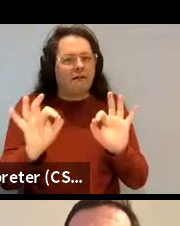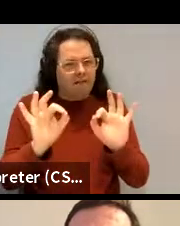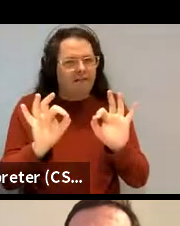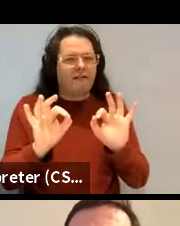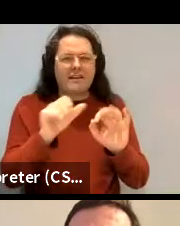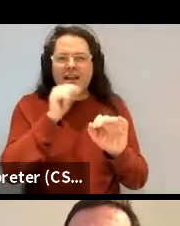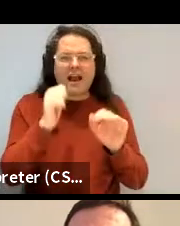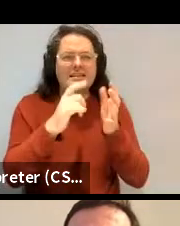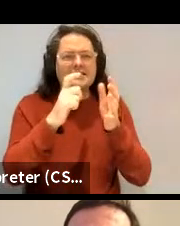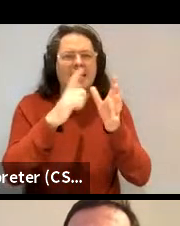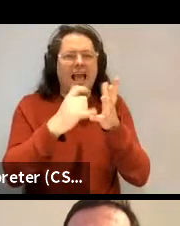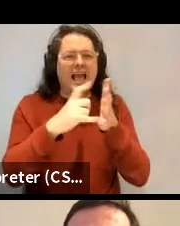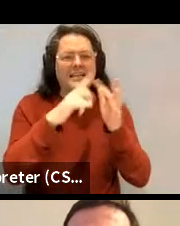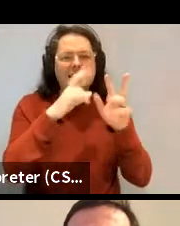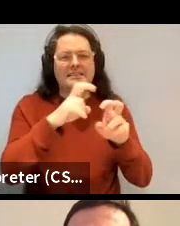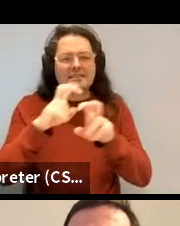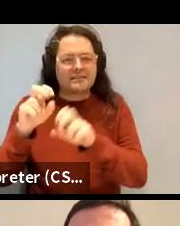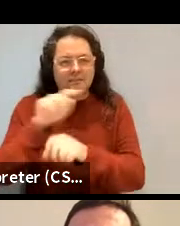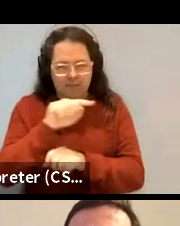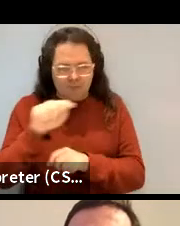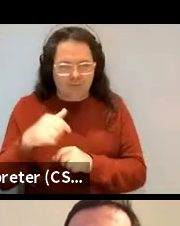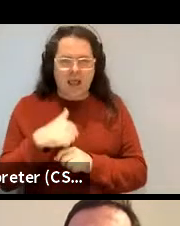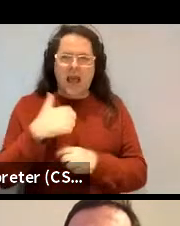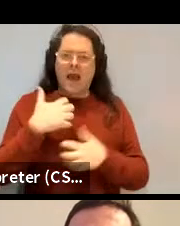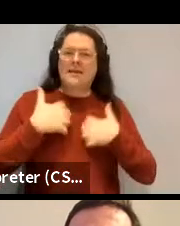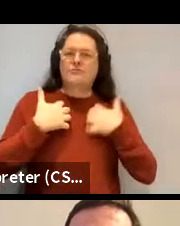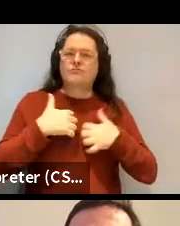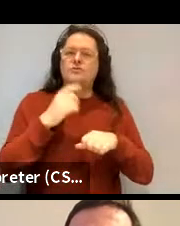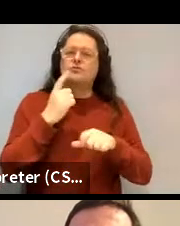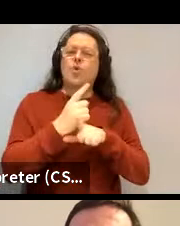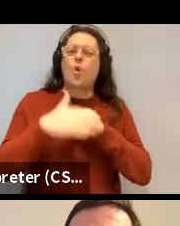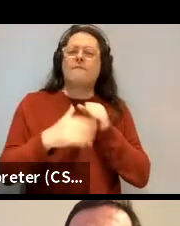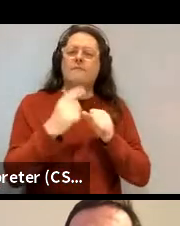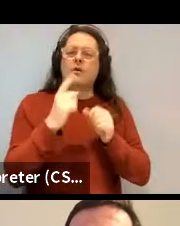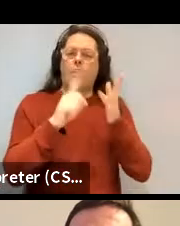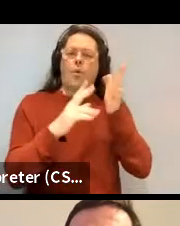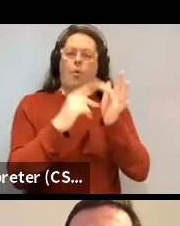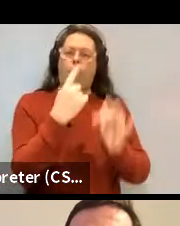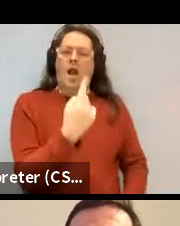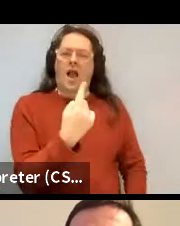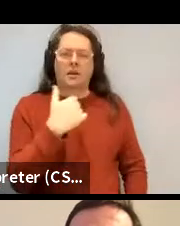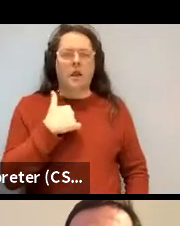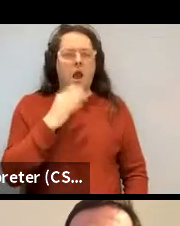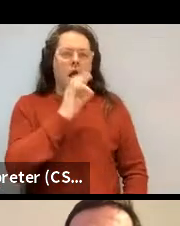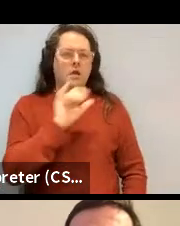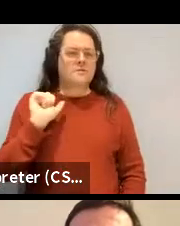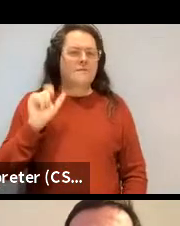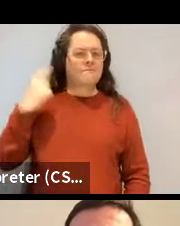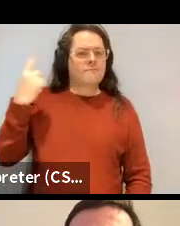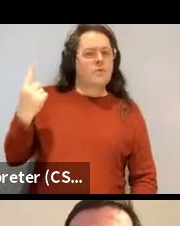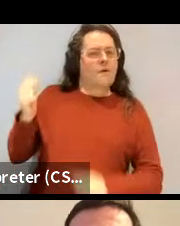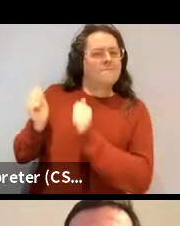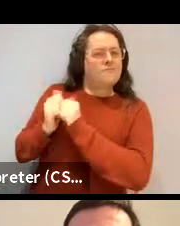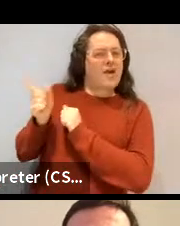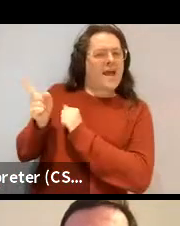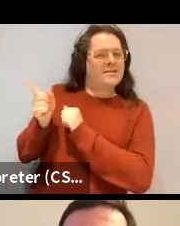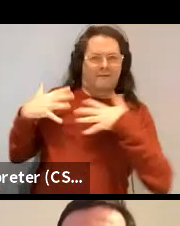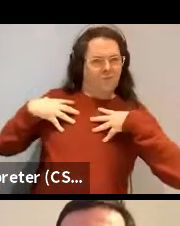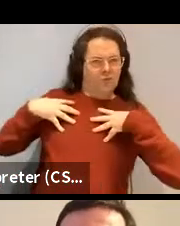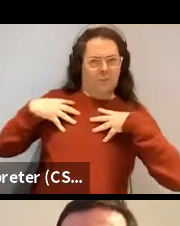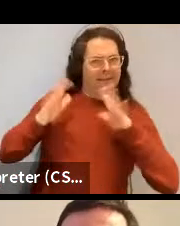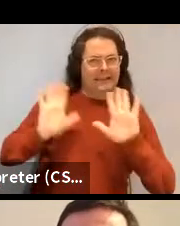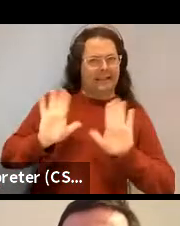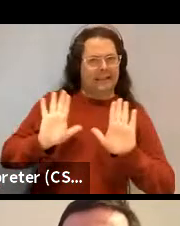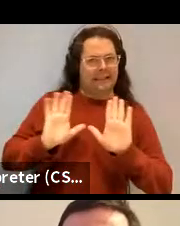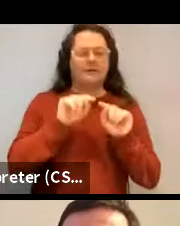I'll I'm, I'm starting with, with one that I'm asking for a friend. Um, okay. As they say on Twitter. Um, when you,